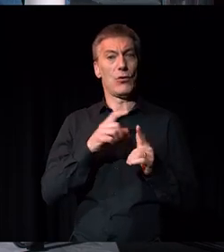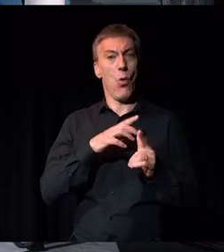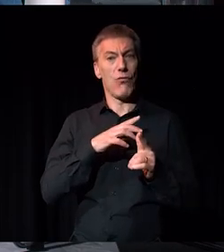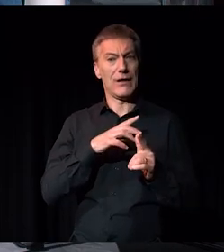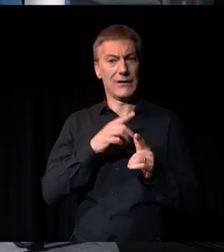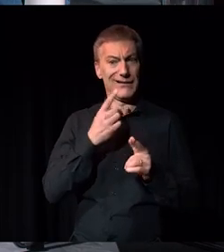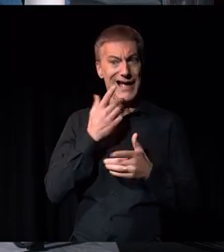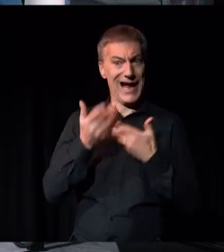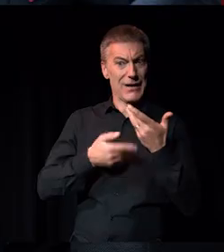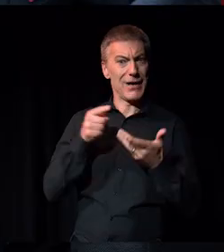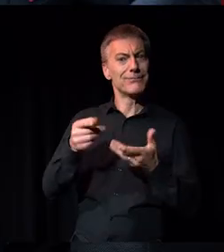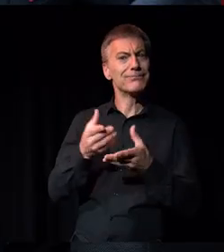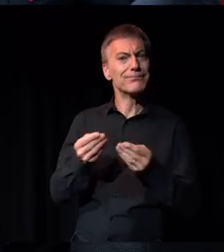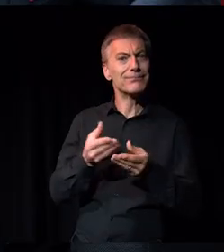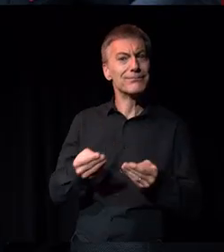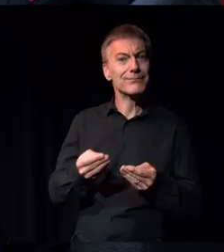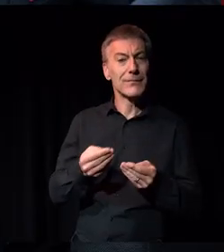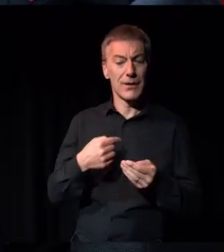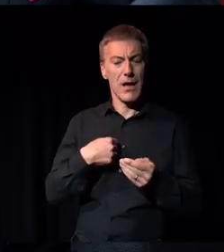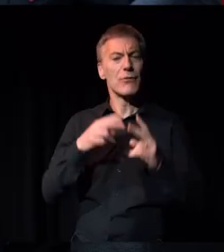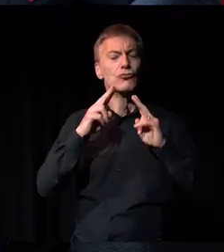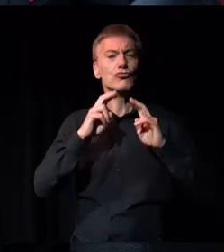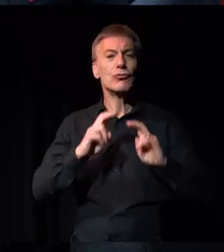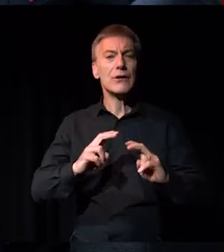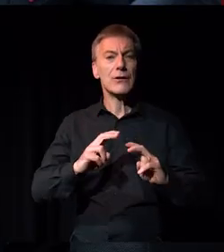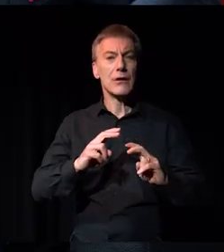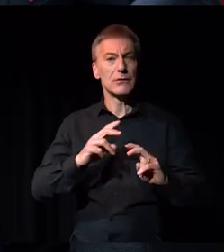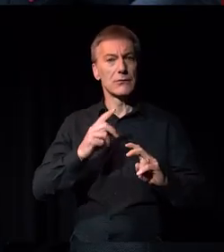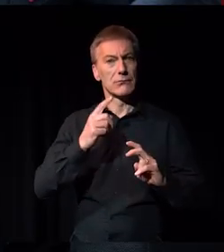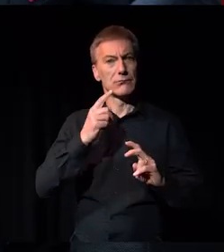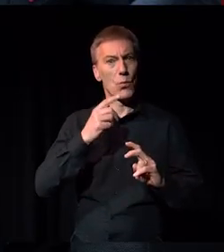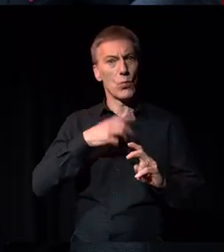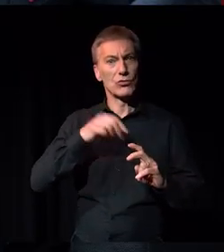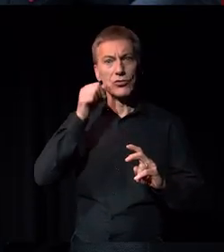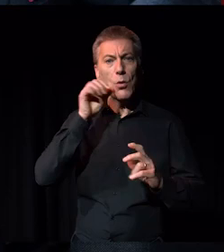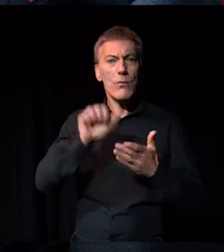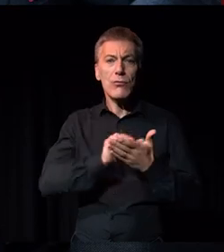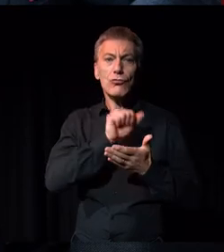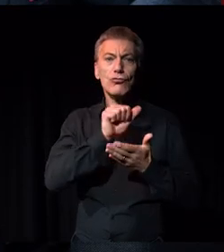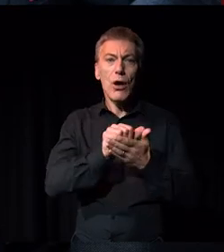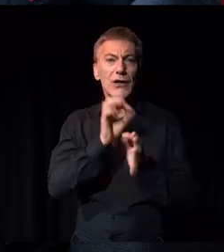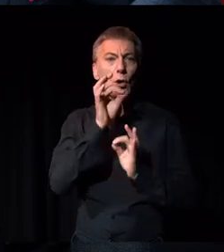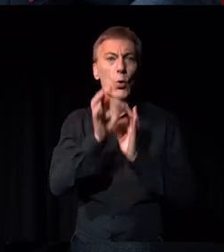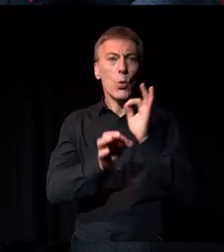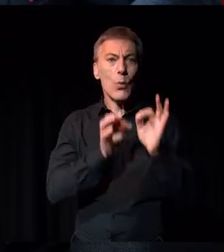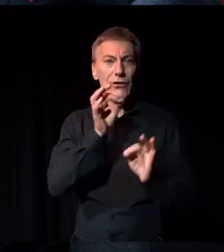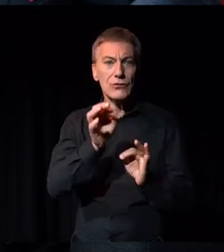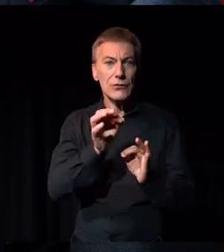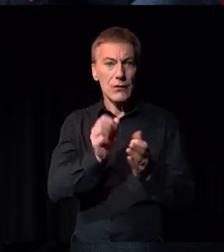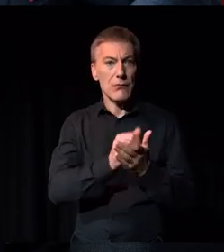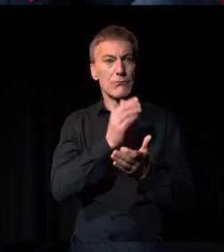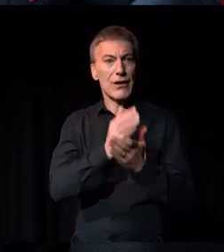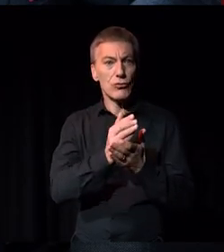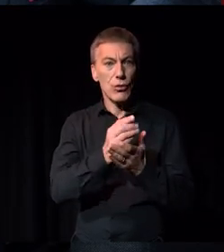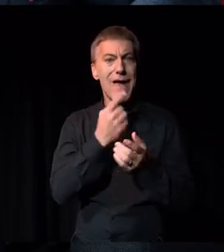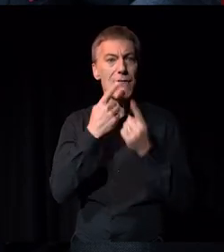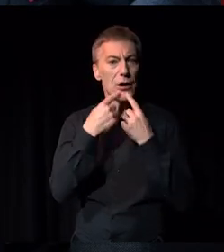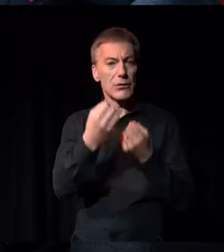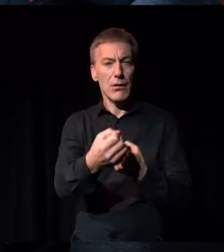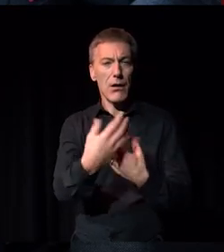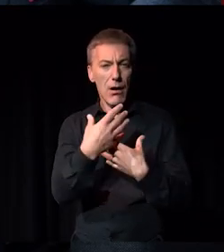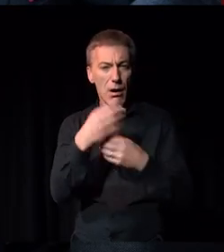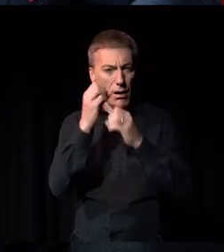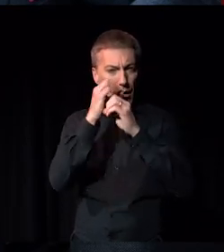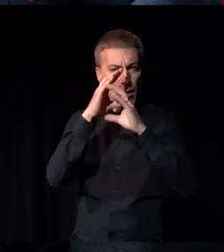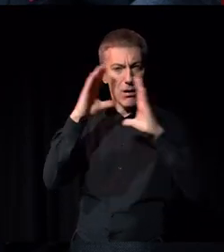picture. But the research was interested in the kinds of questions we need to ask to make that picture better. Because, you know, if tackling